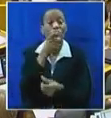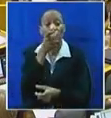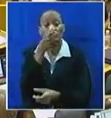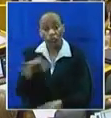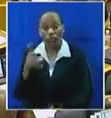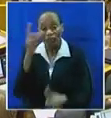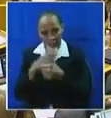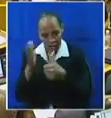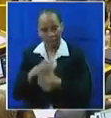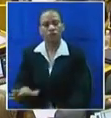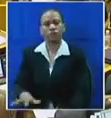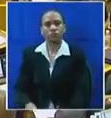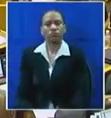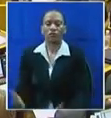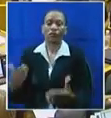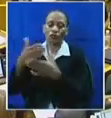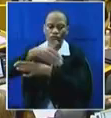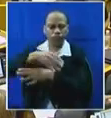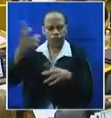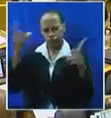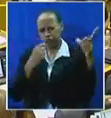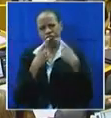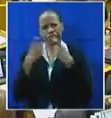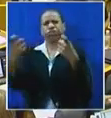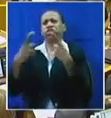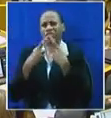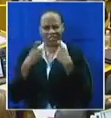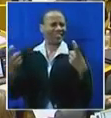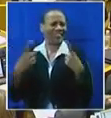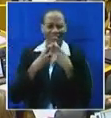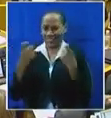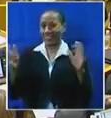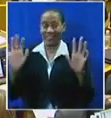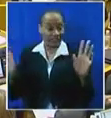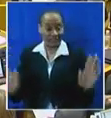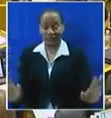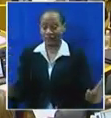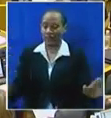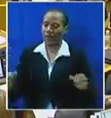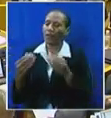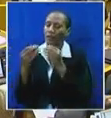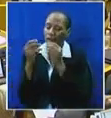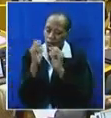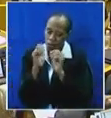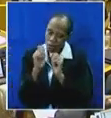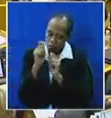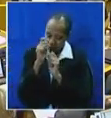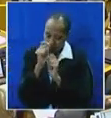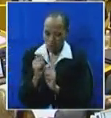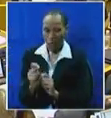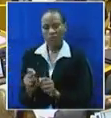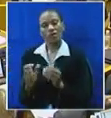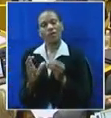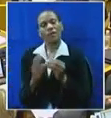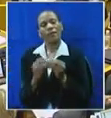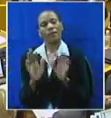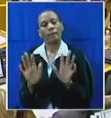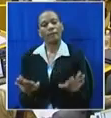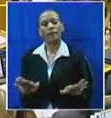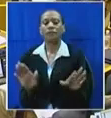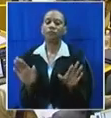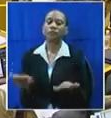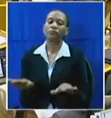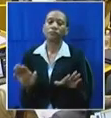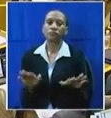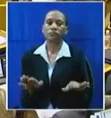Honorable member, he's withdraw. Honorable Chair, Honorable Chair,